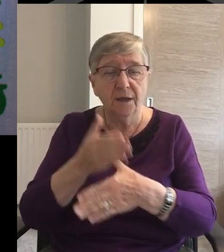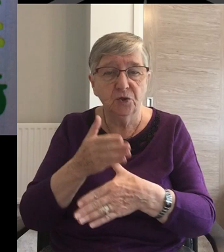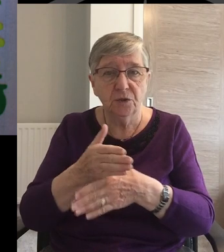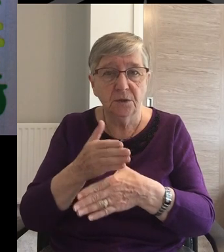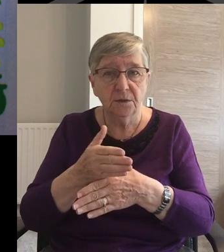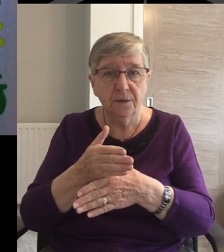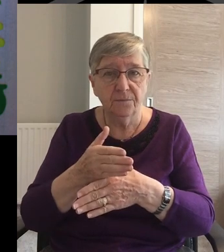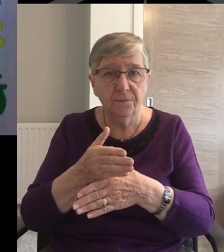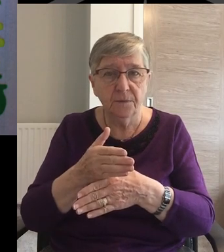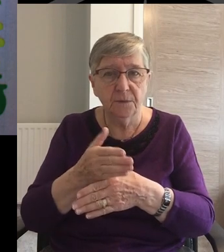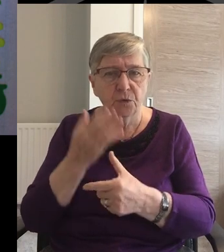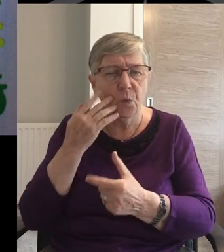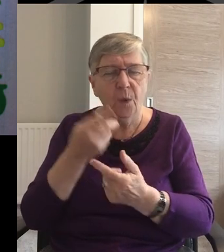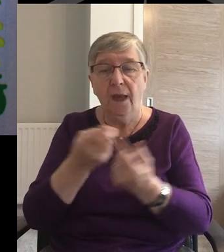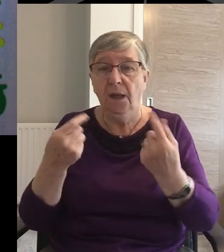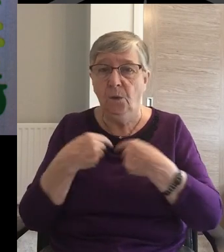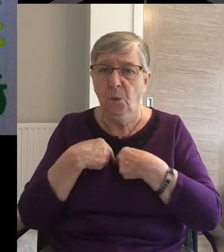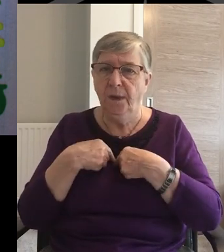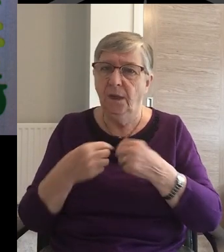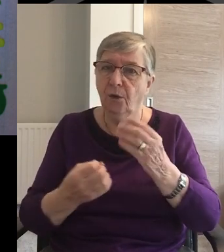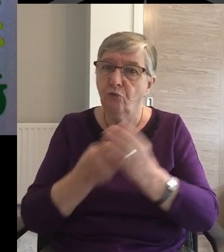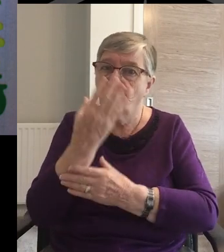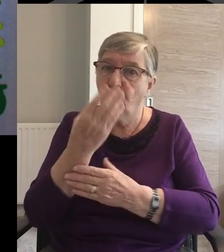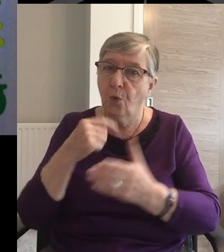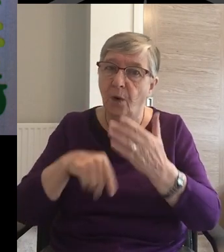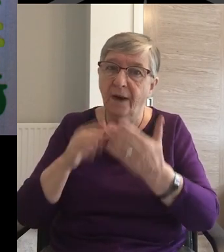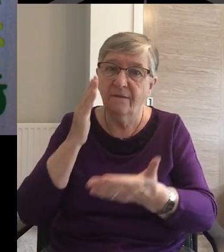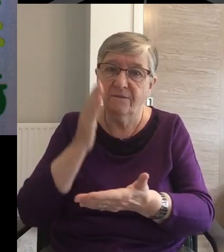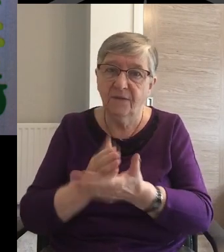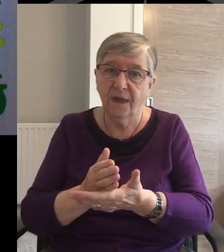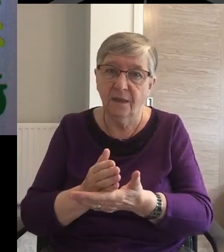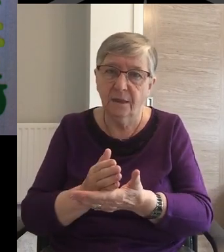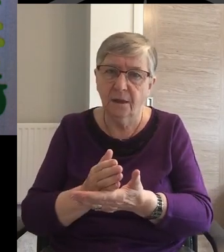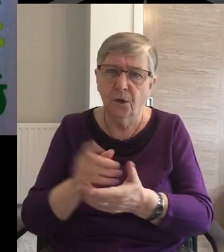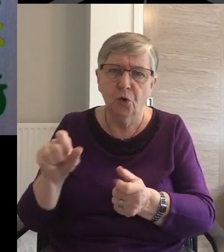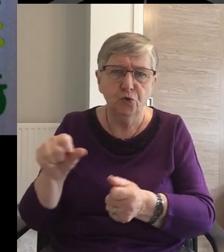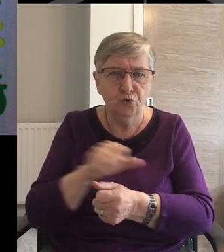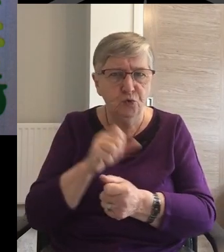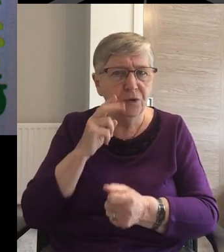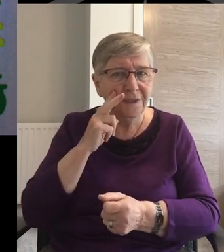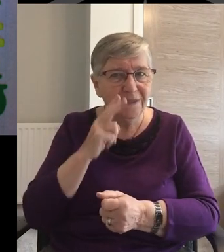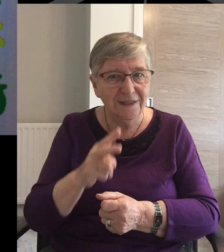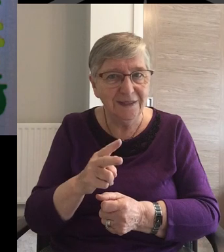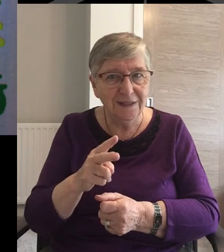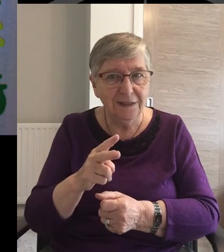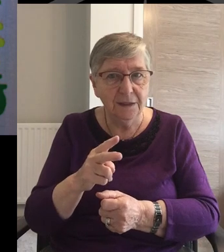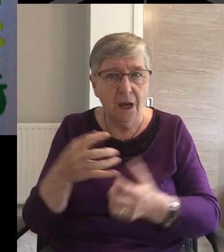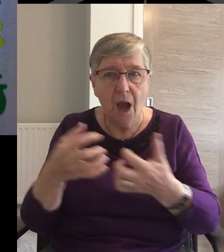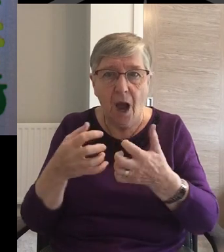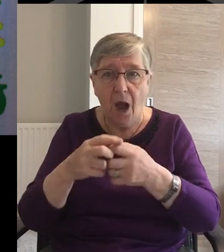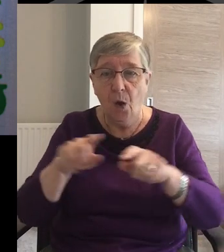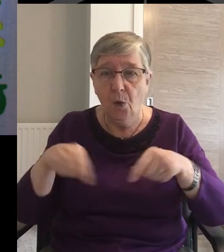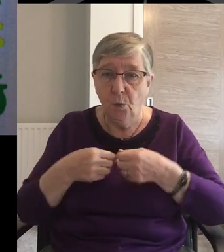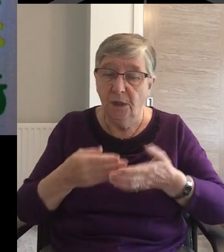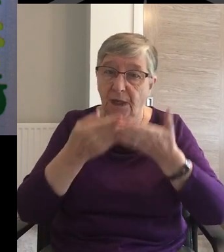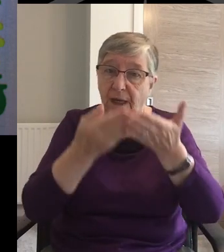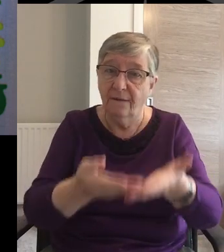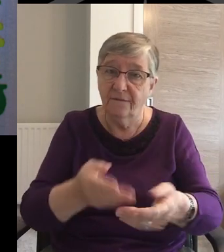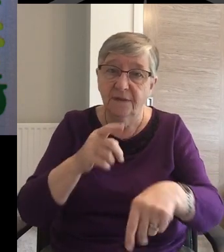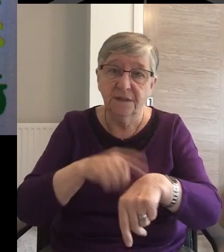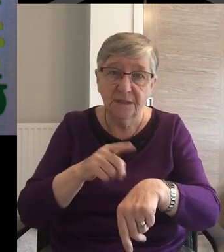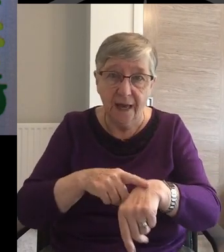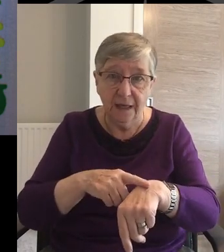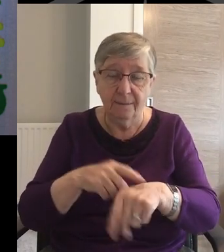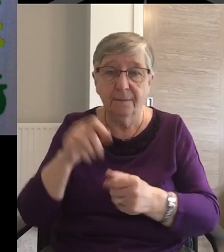So as we would mature in our faith We should increasingly see this In how we offer our time Our